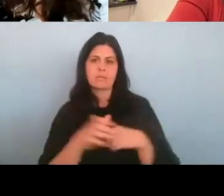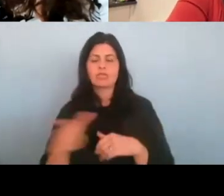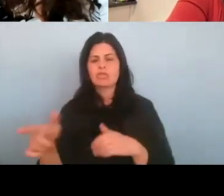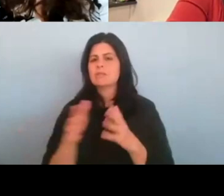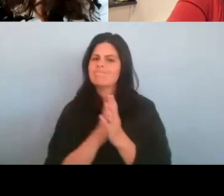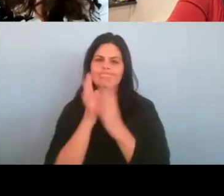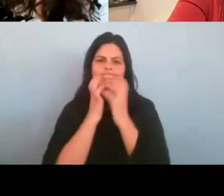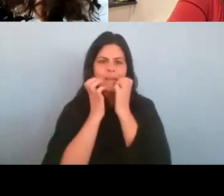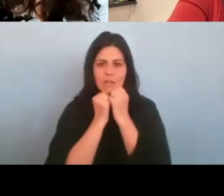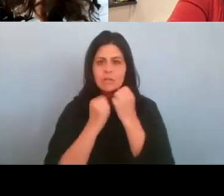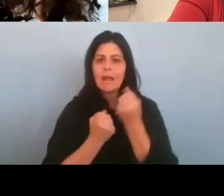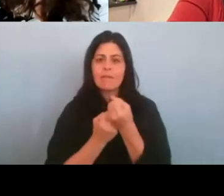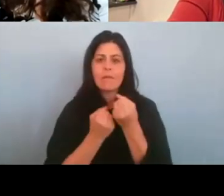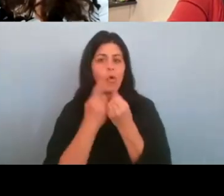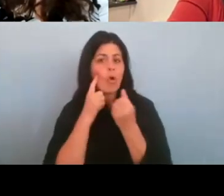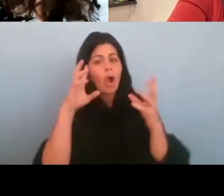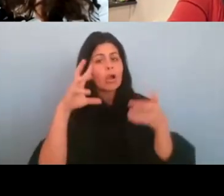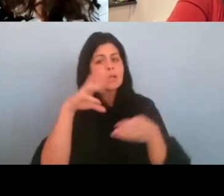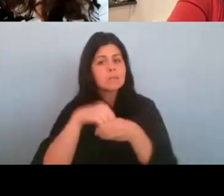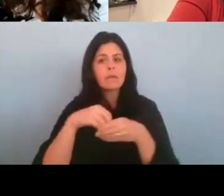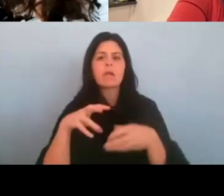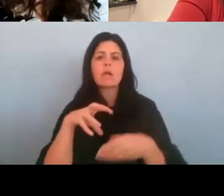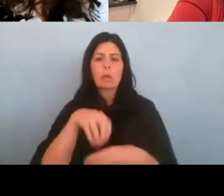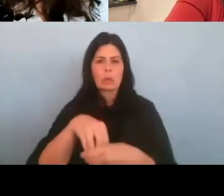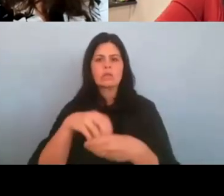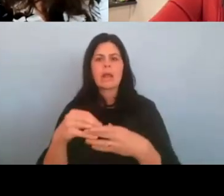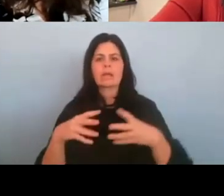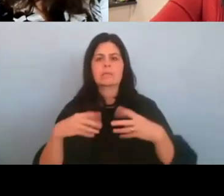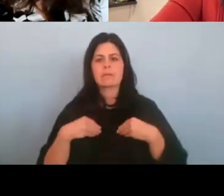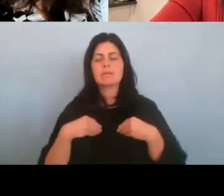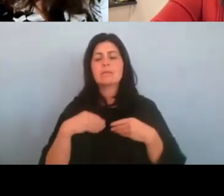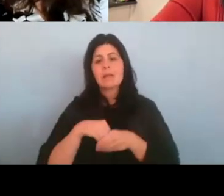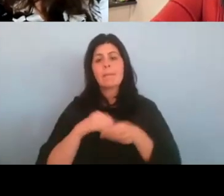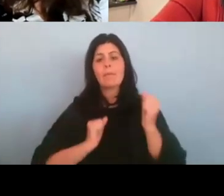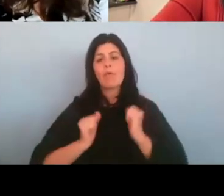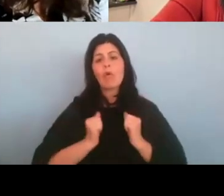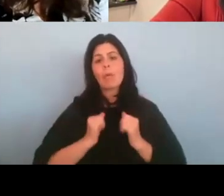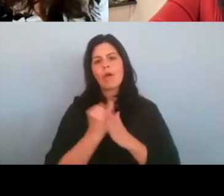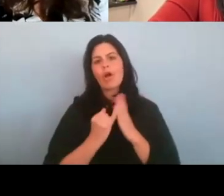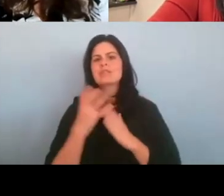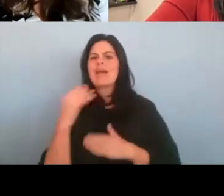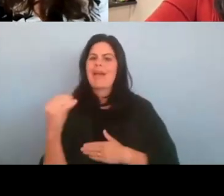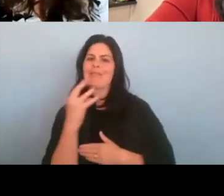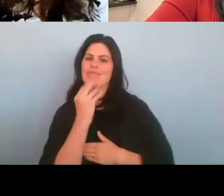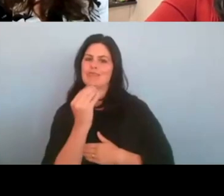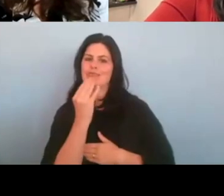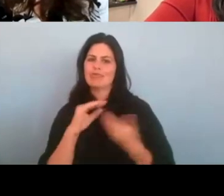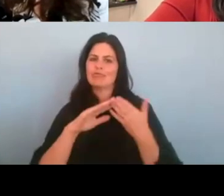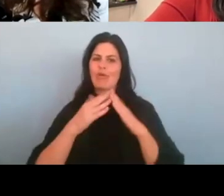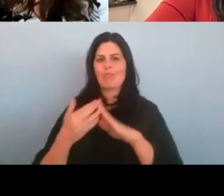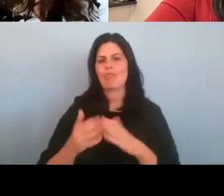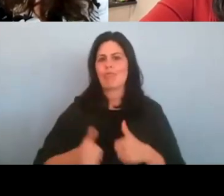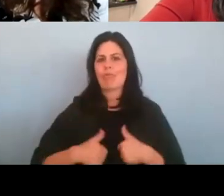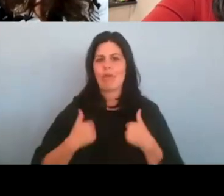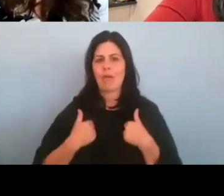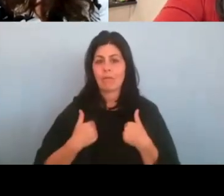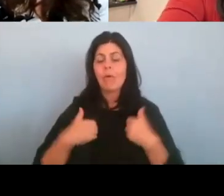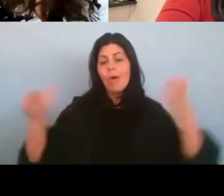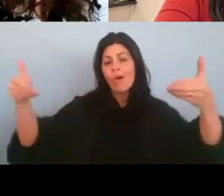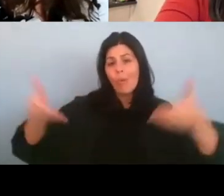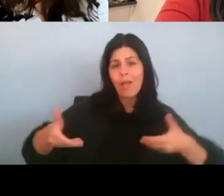autism inclusion and acceptance in the performing arts, as well as Jewish communal life. Welcome.